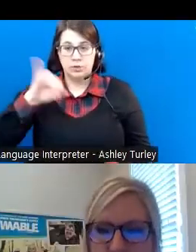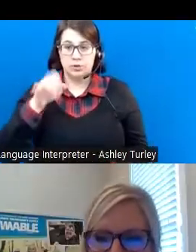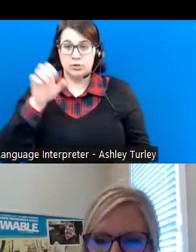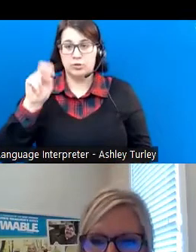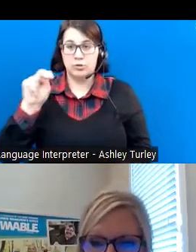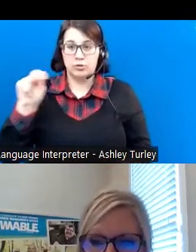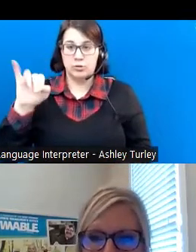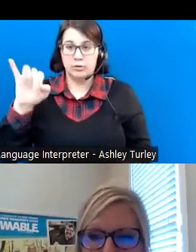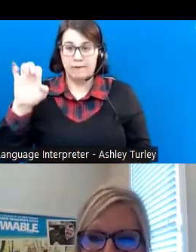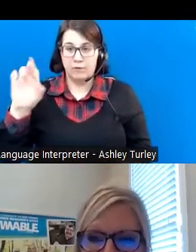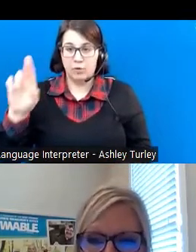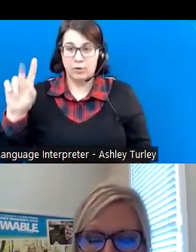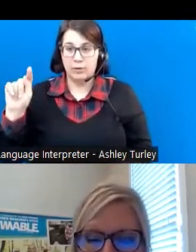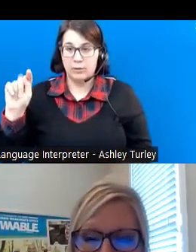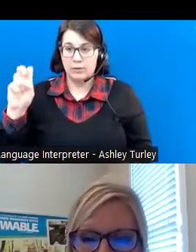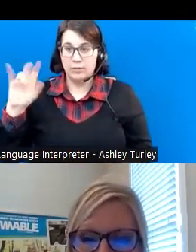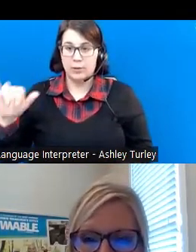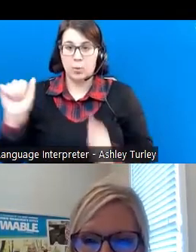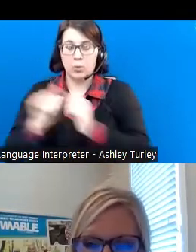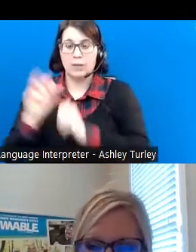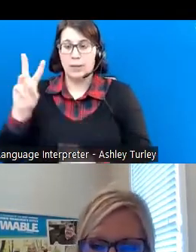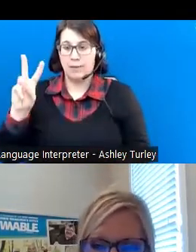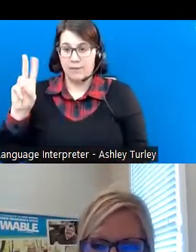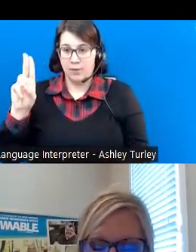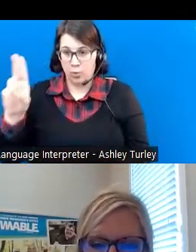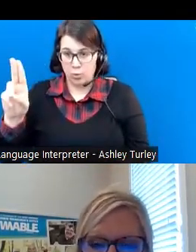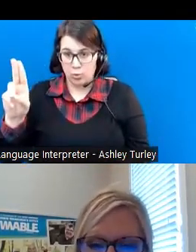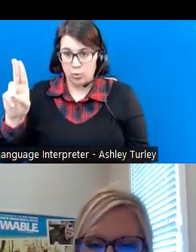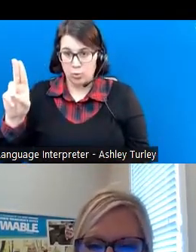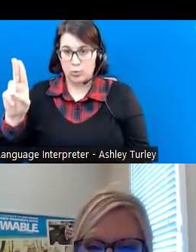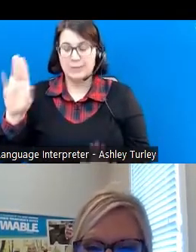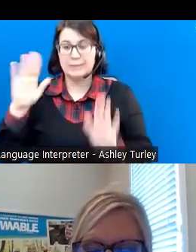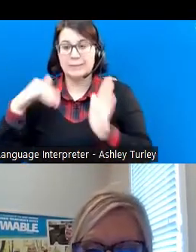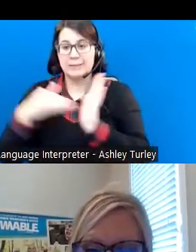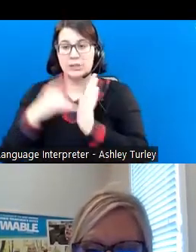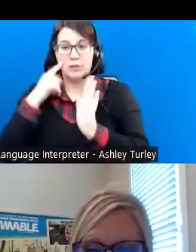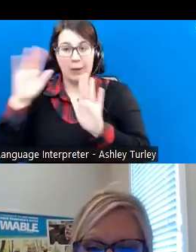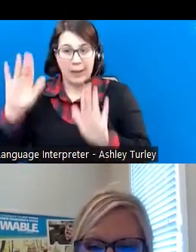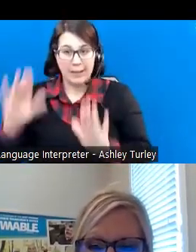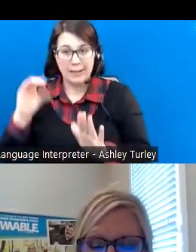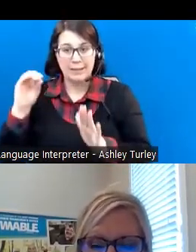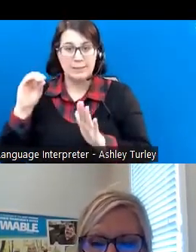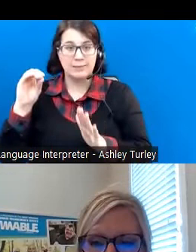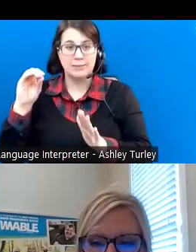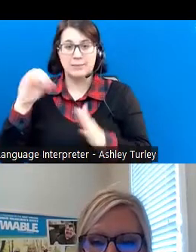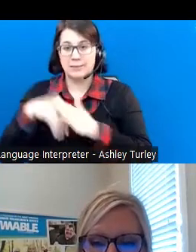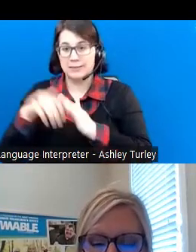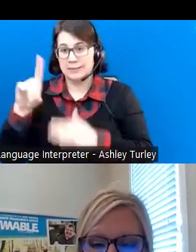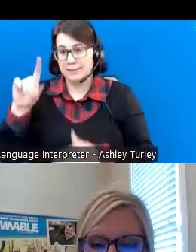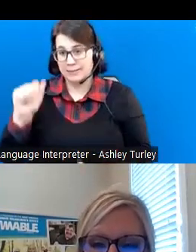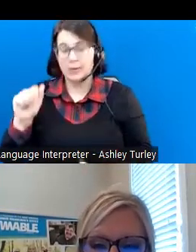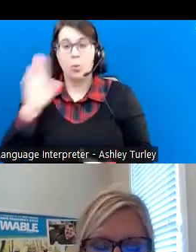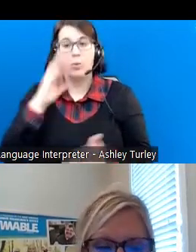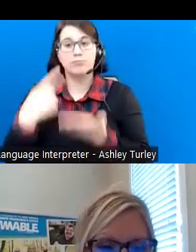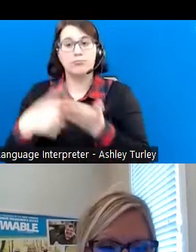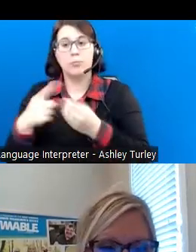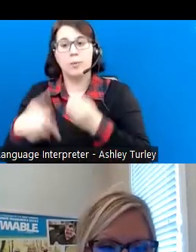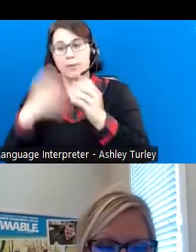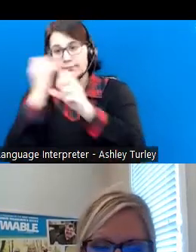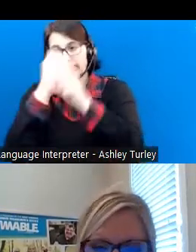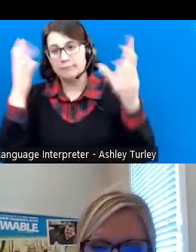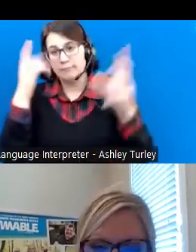She is with the West Virginia University Center for Excellence in Disabilities. She will share her insights on employment for